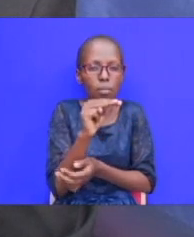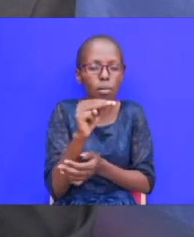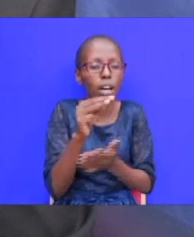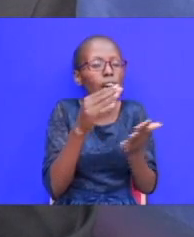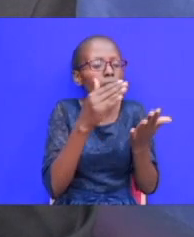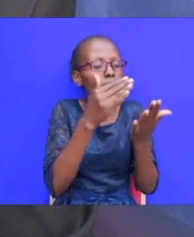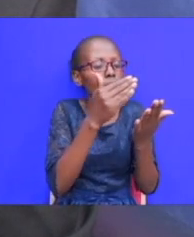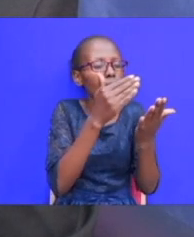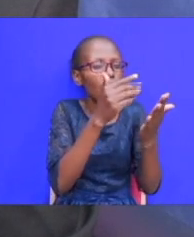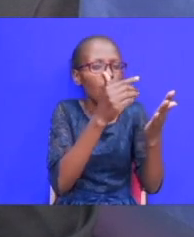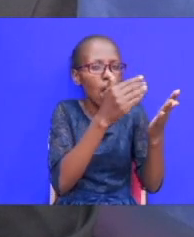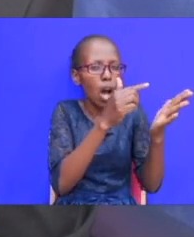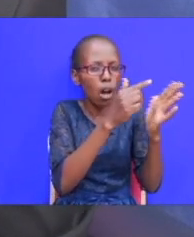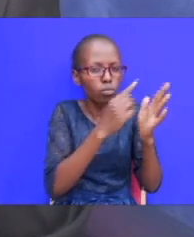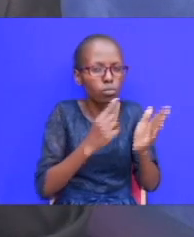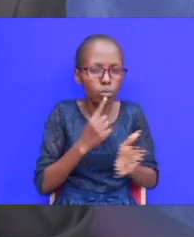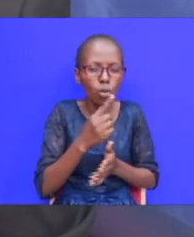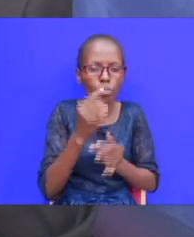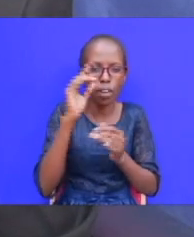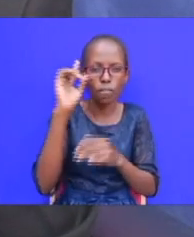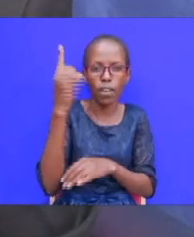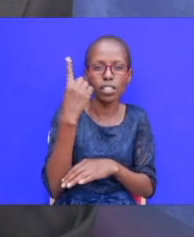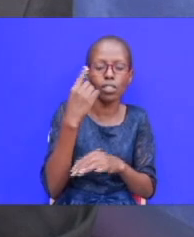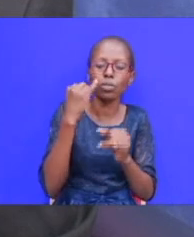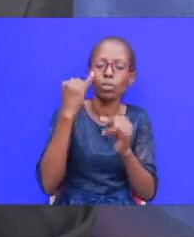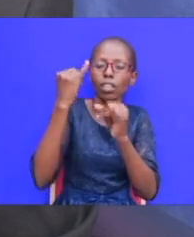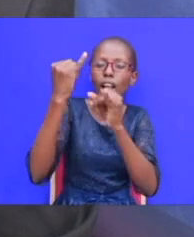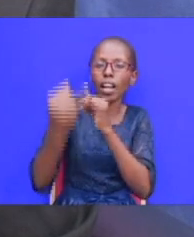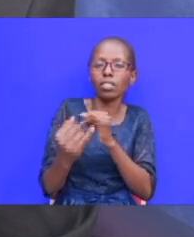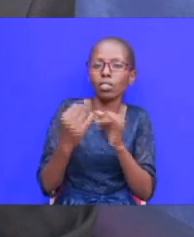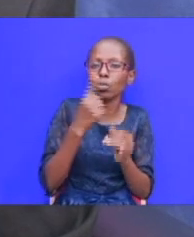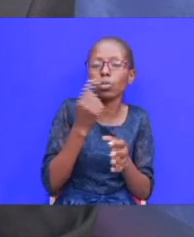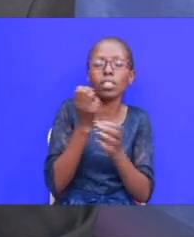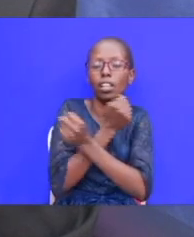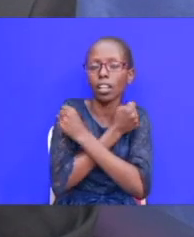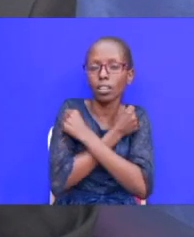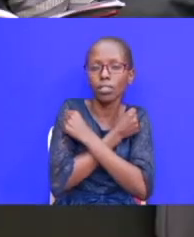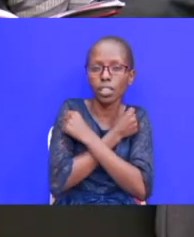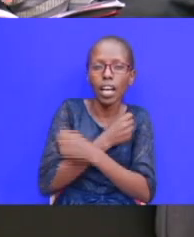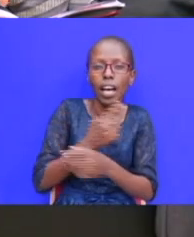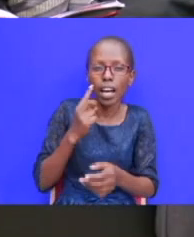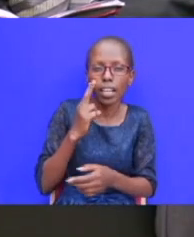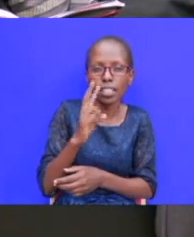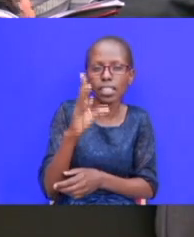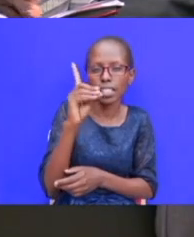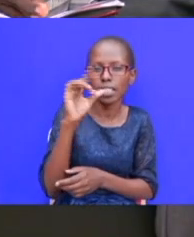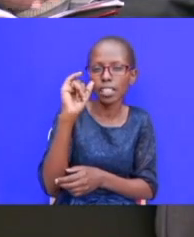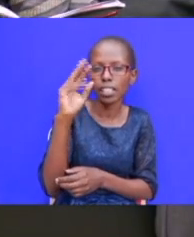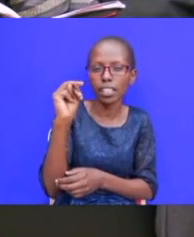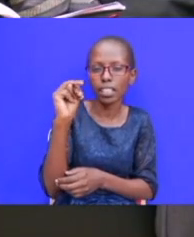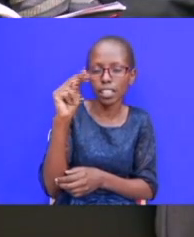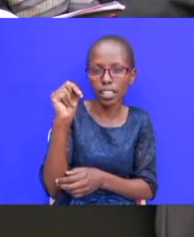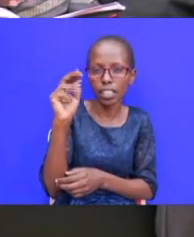of the last least loved to the last last to the best loved because i can see dina and zilpa in front